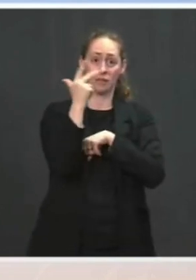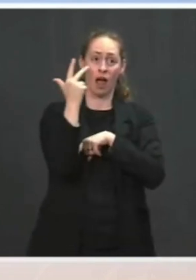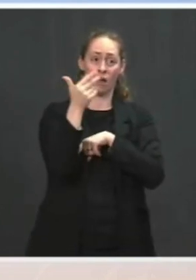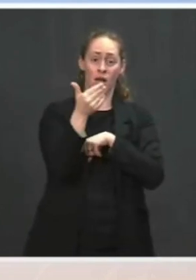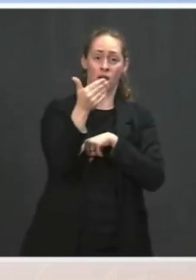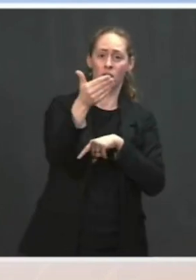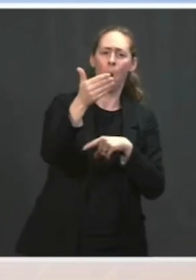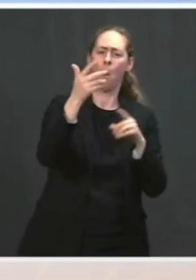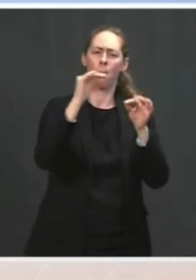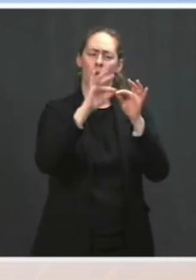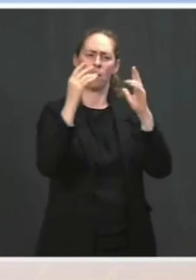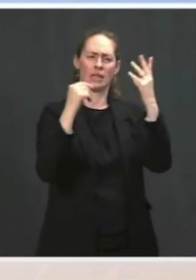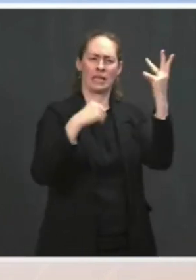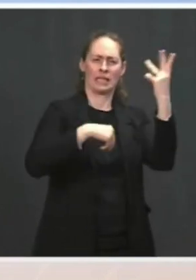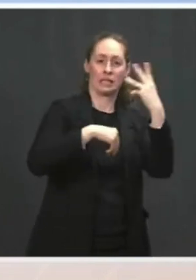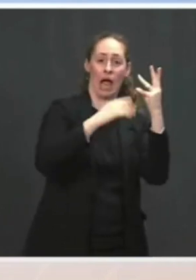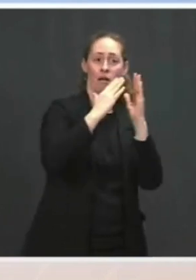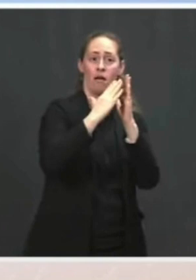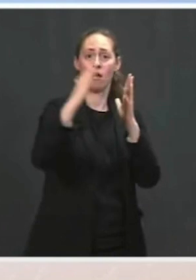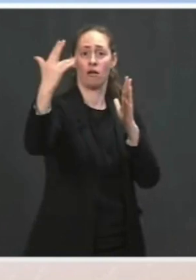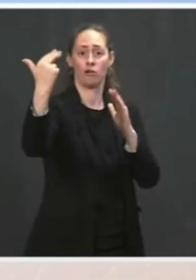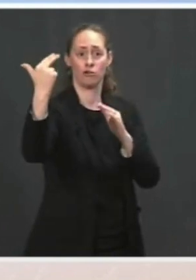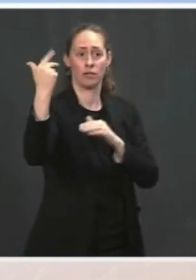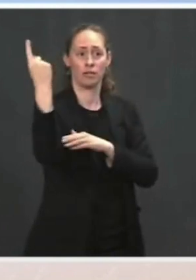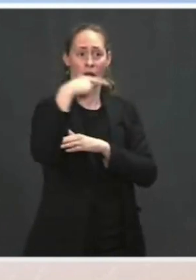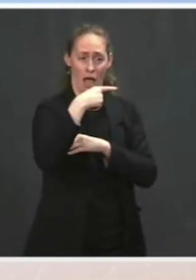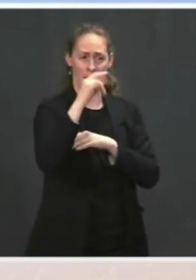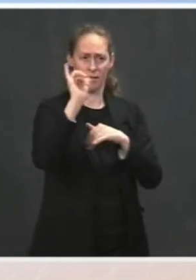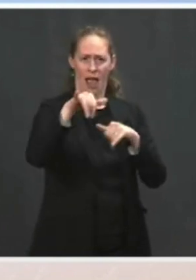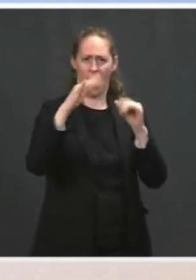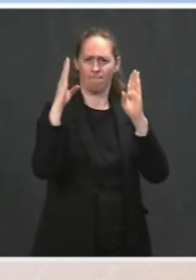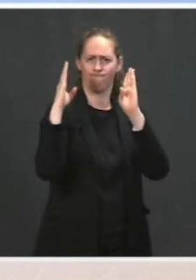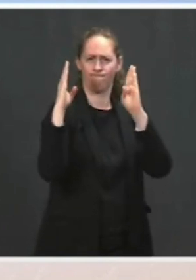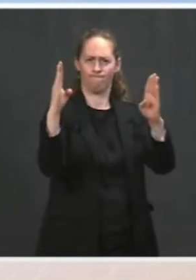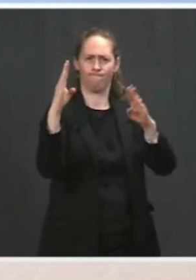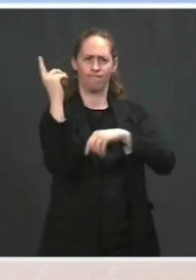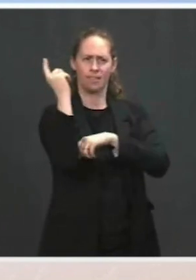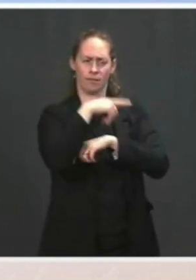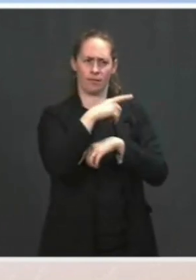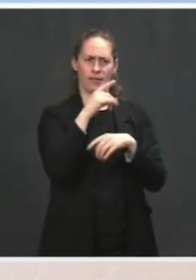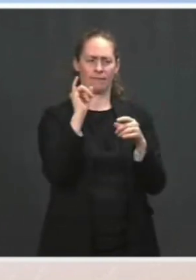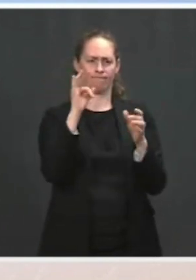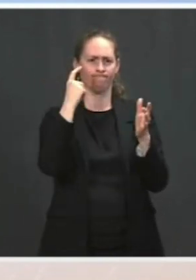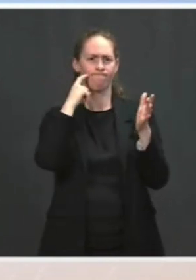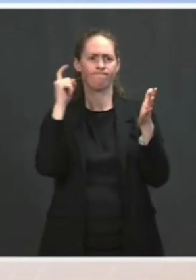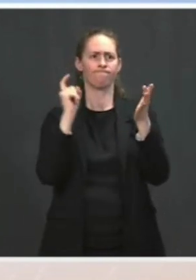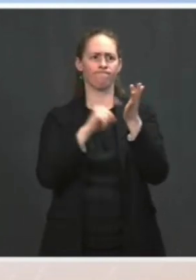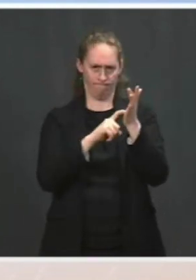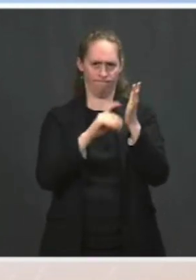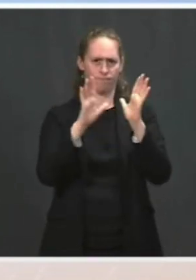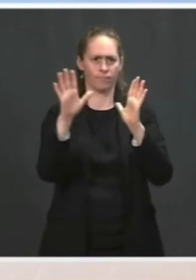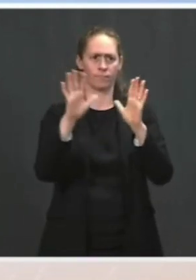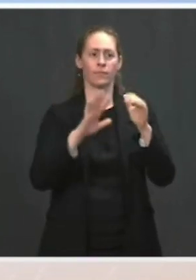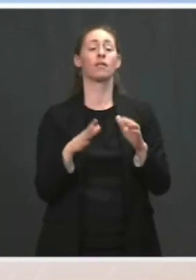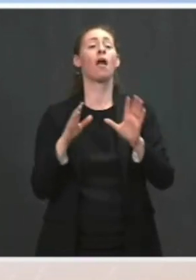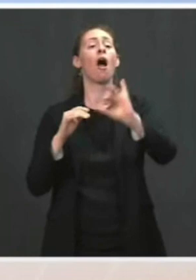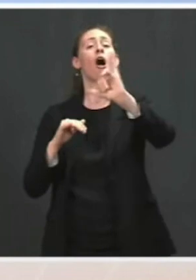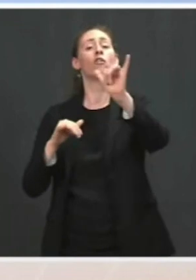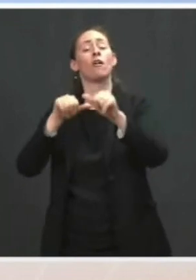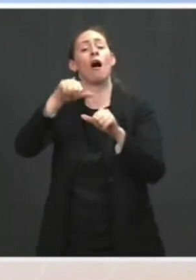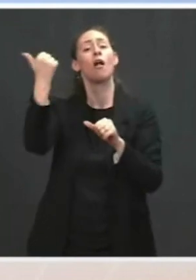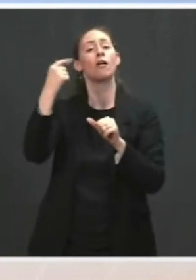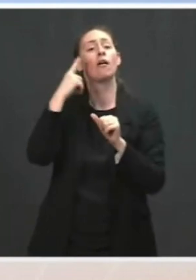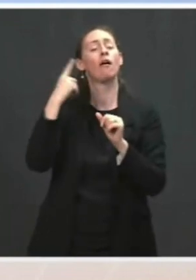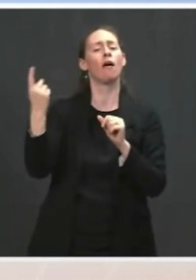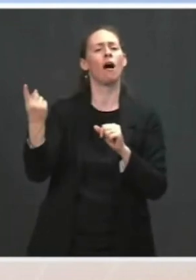time of the vaccination. The next question is one that we're all obviously aware of. What impact is this going